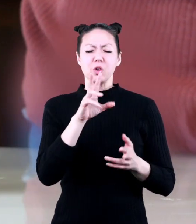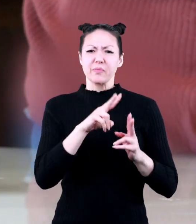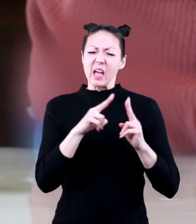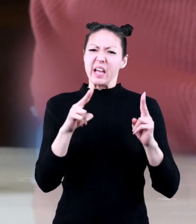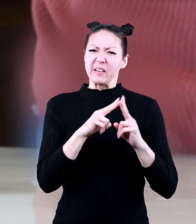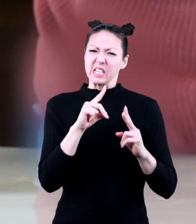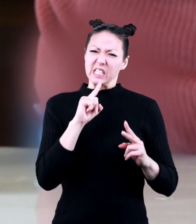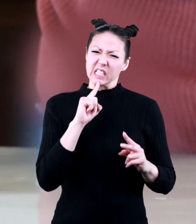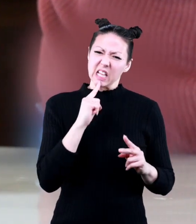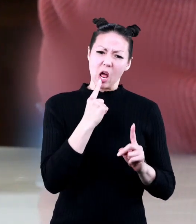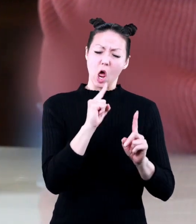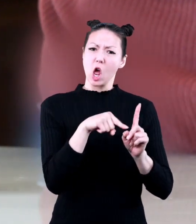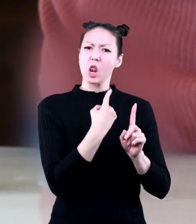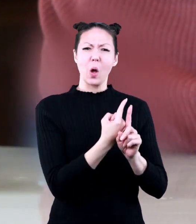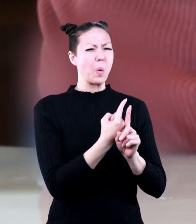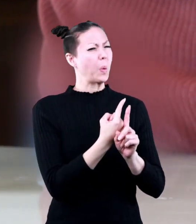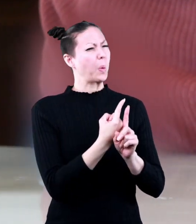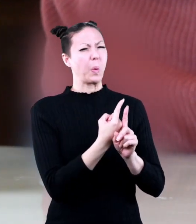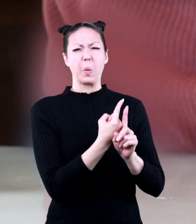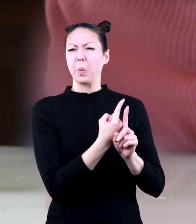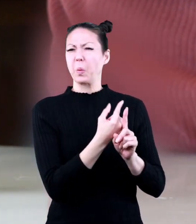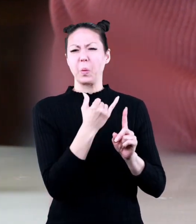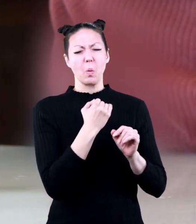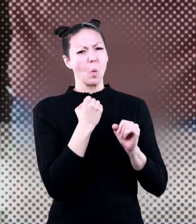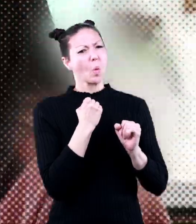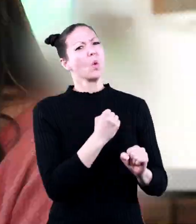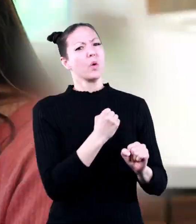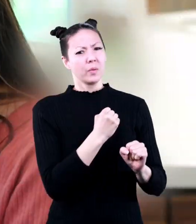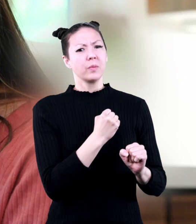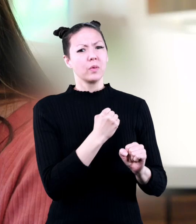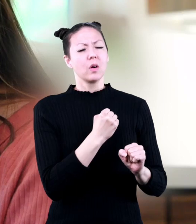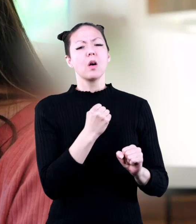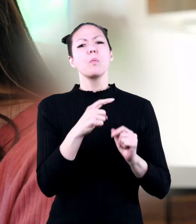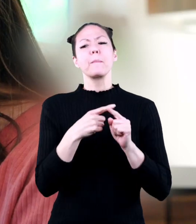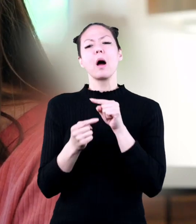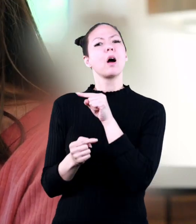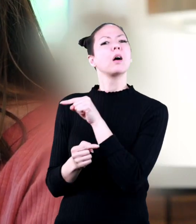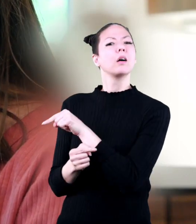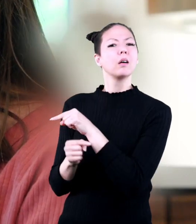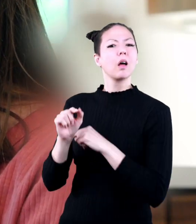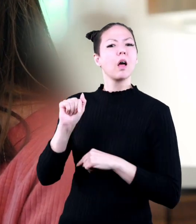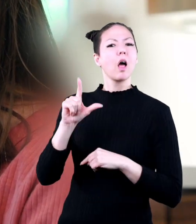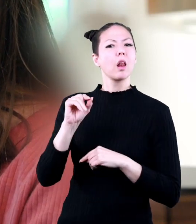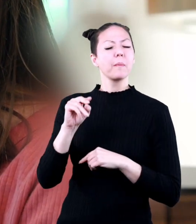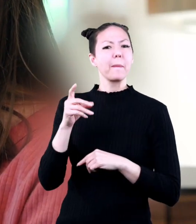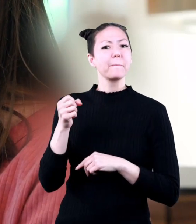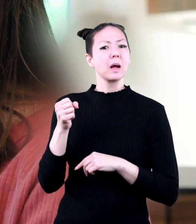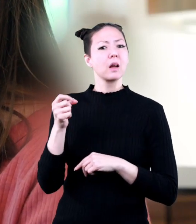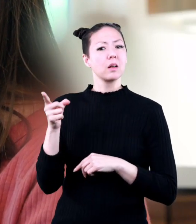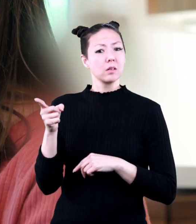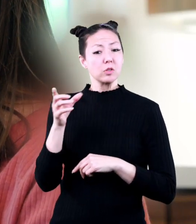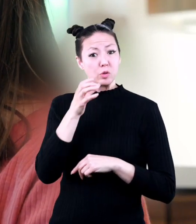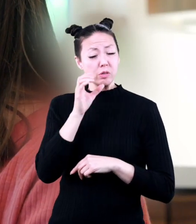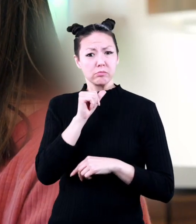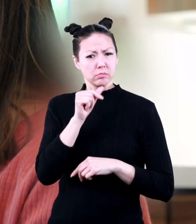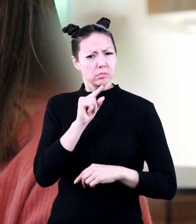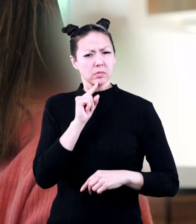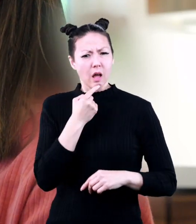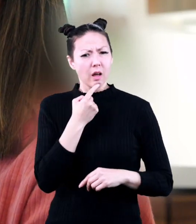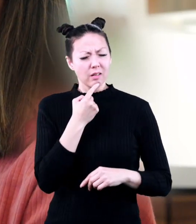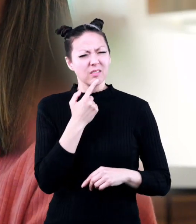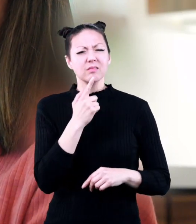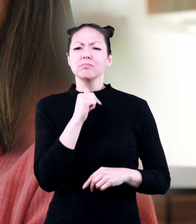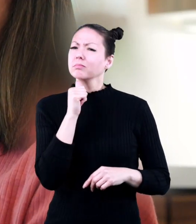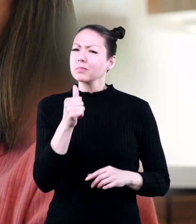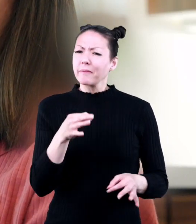is too sour to drink all on its own what about the almond milk her drink is not